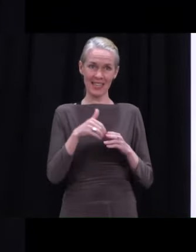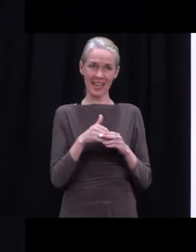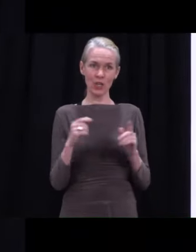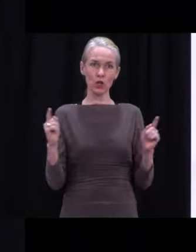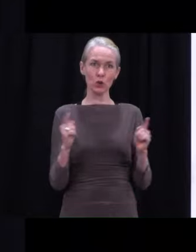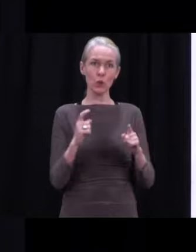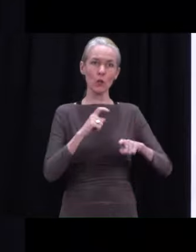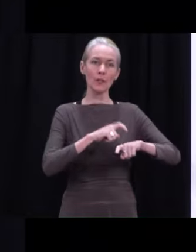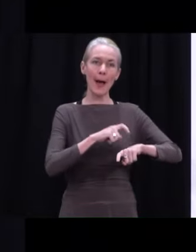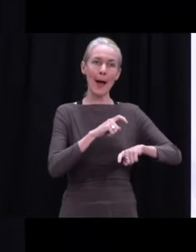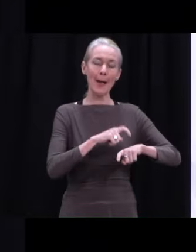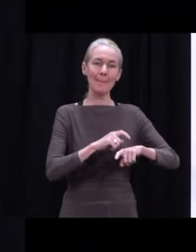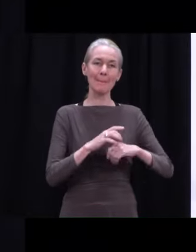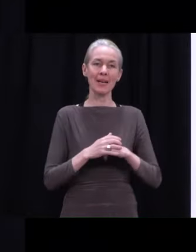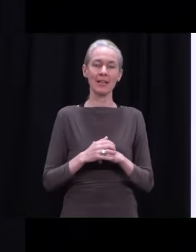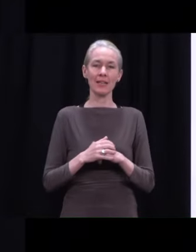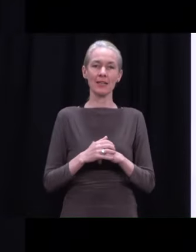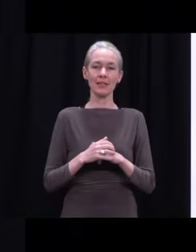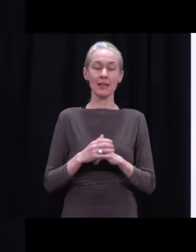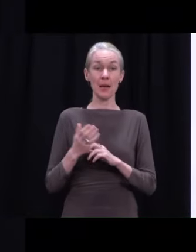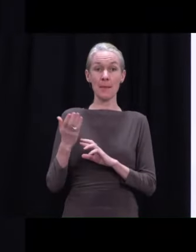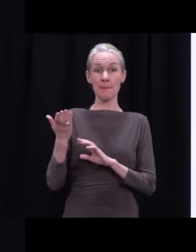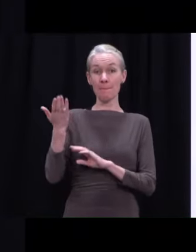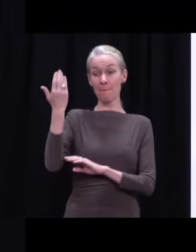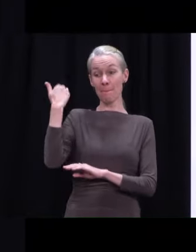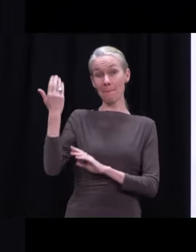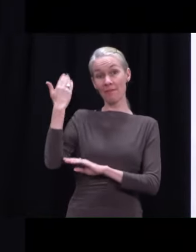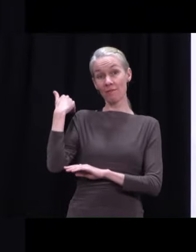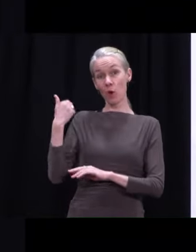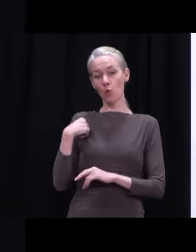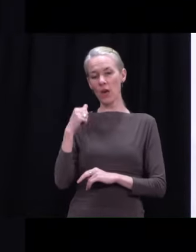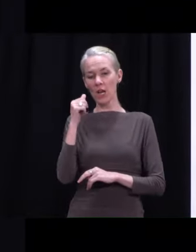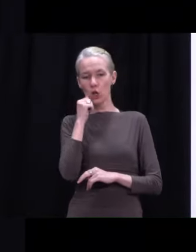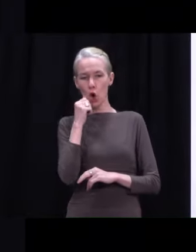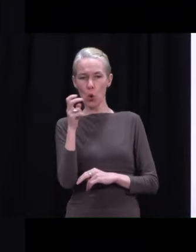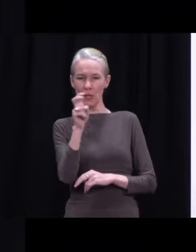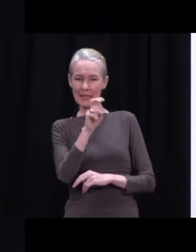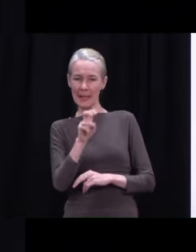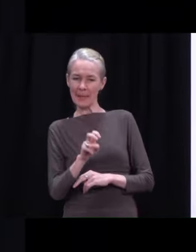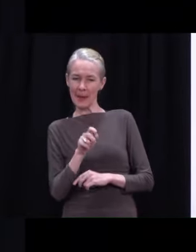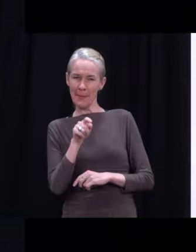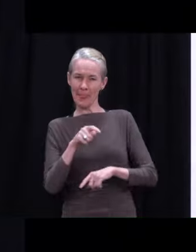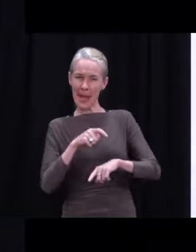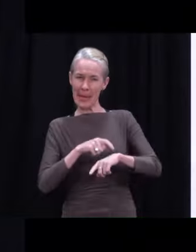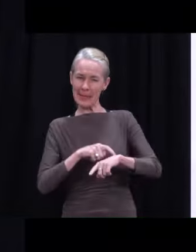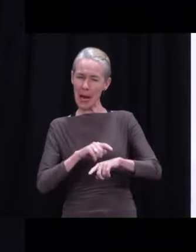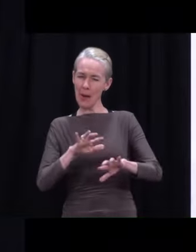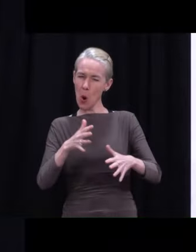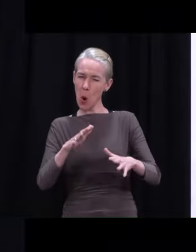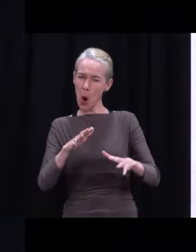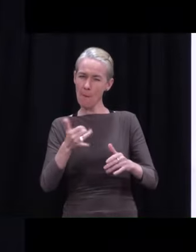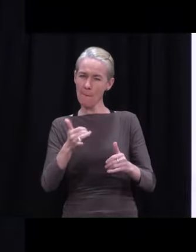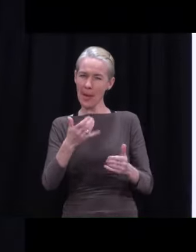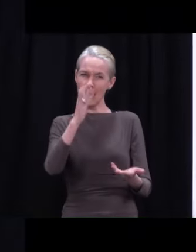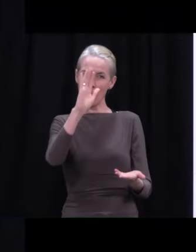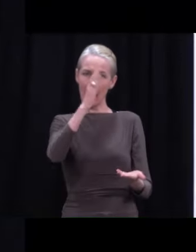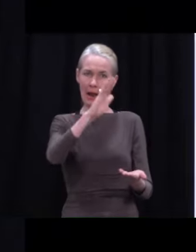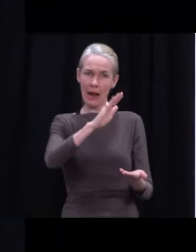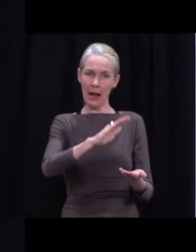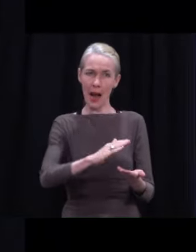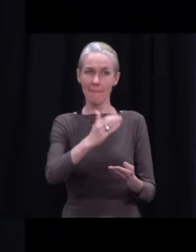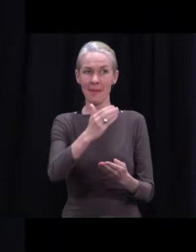always knew that we did have some limitations on our supply before we saw all of our remaining doses delivered in October.